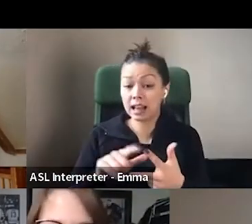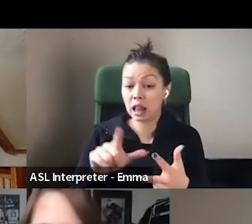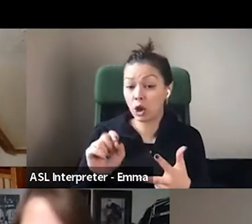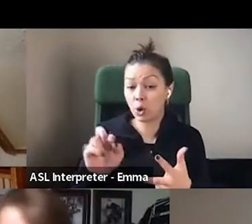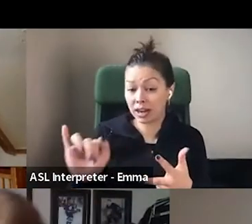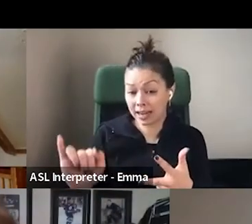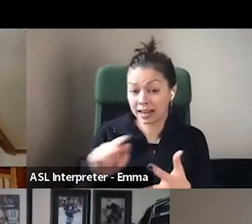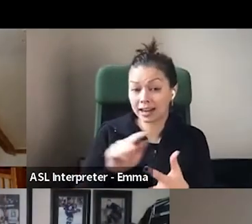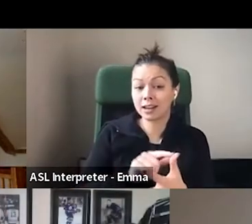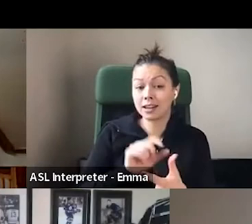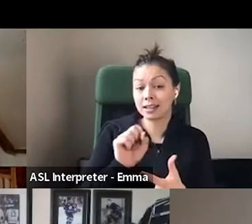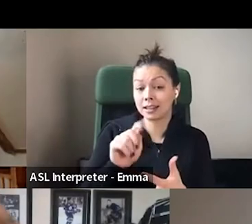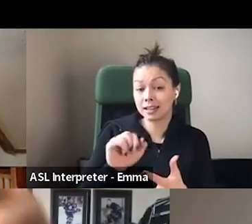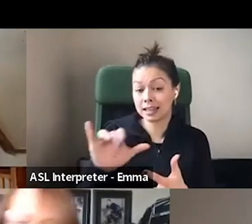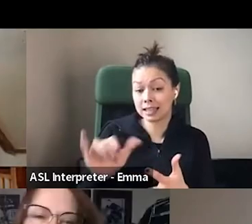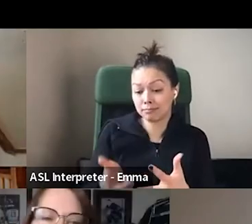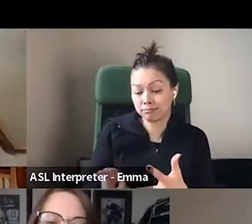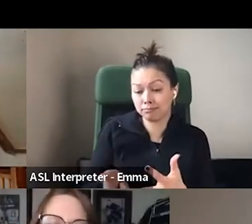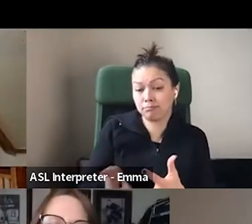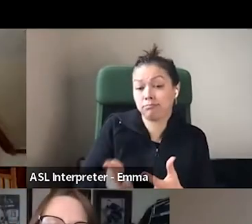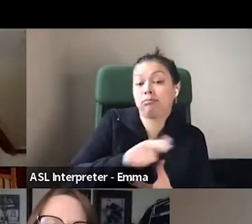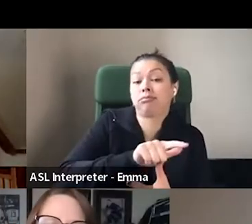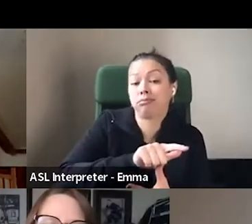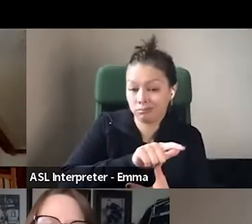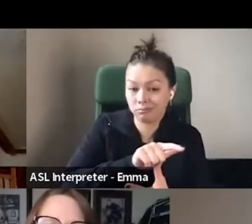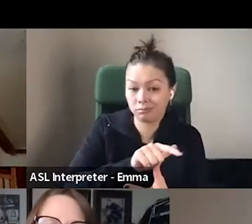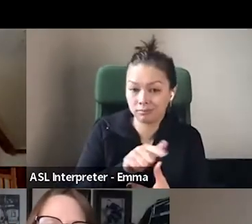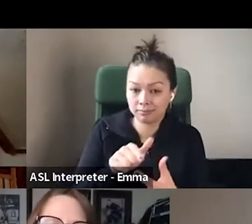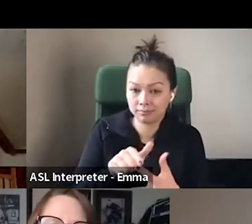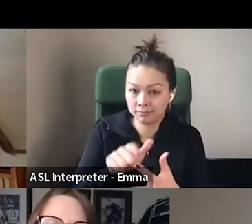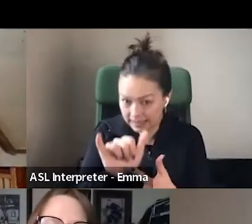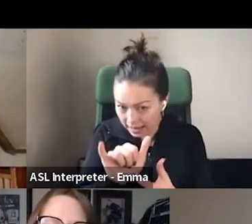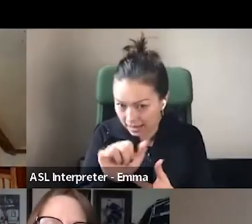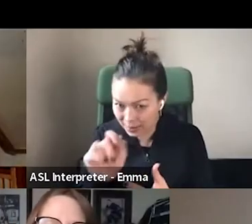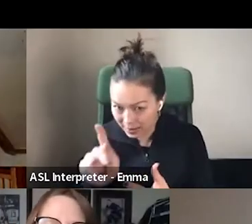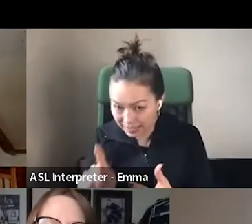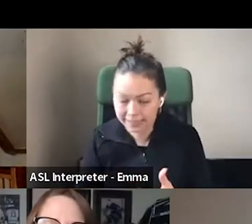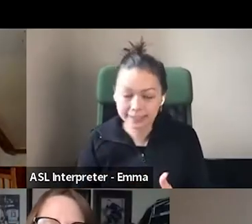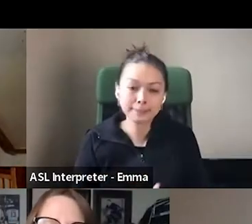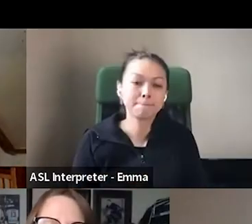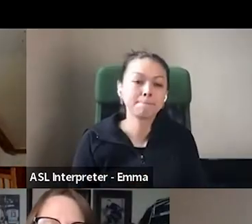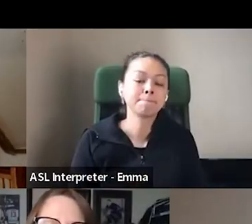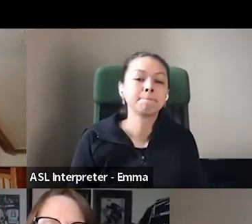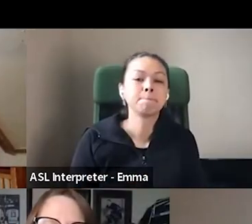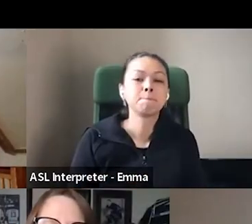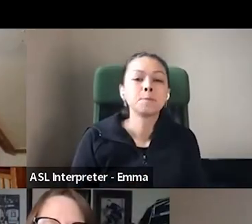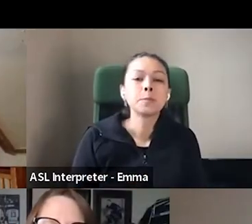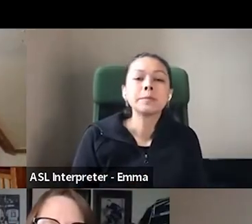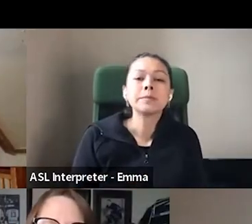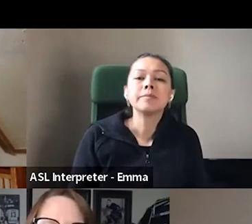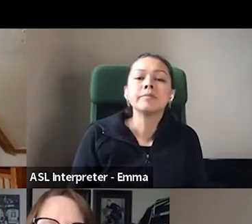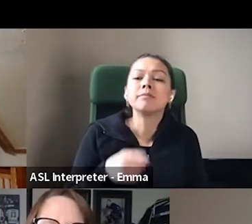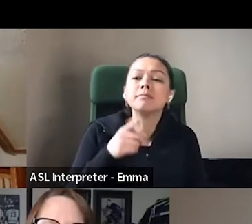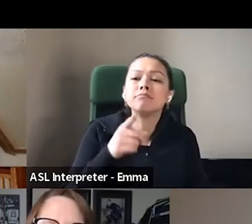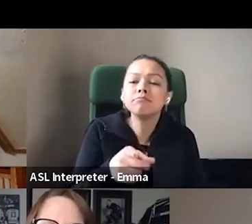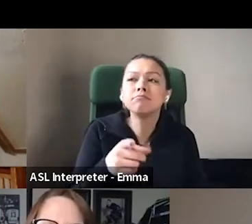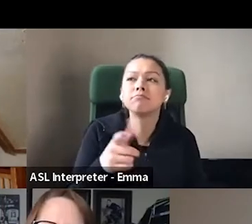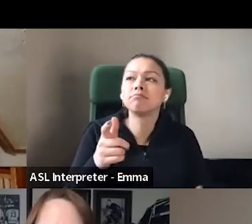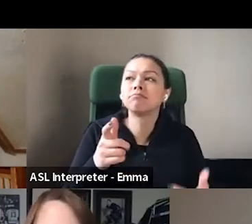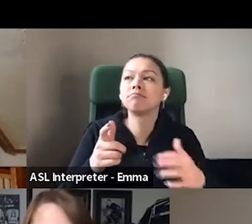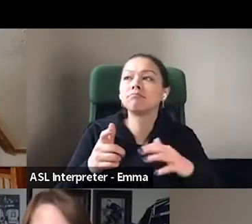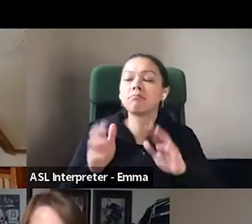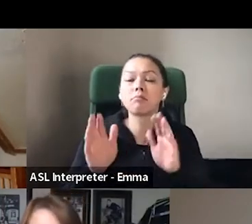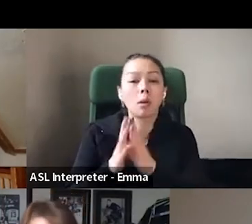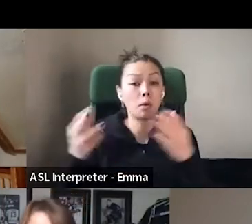And then in the middle. Okay. So what were your expectations about running a bookstore versus